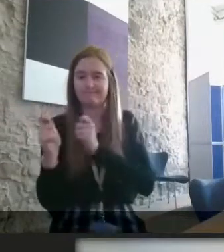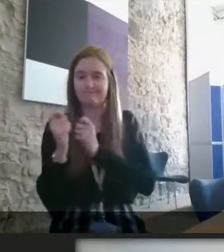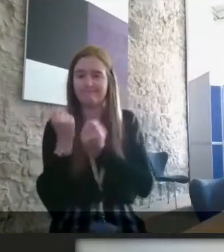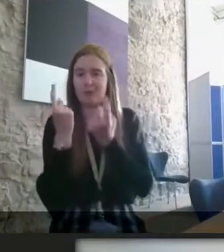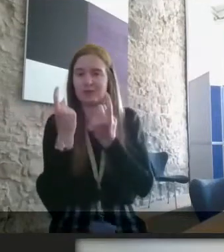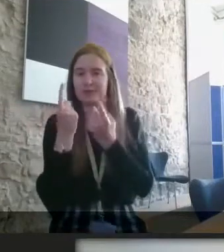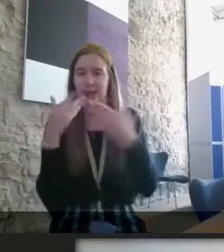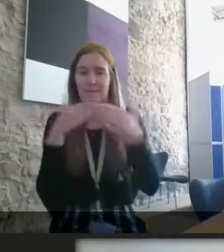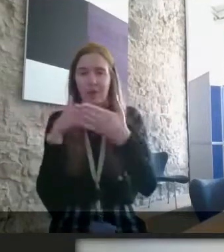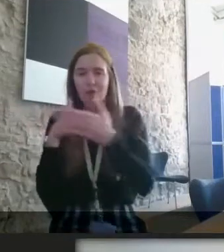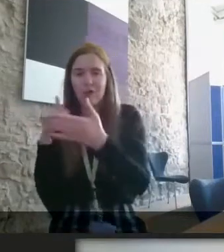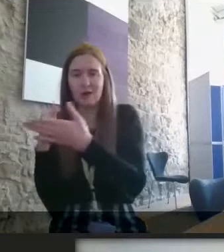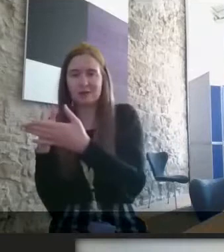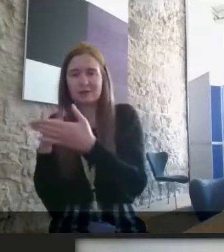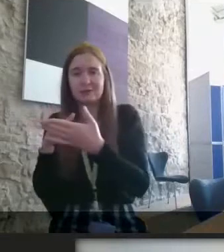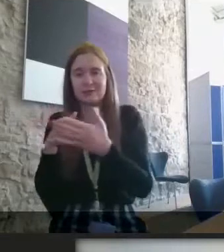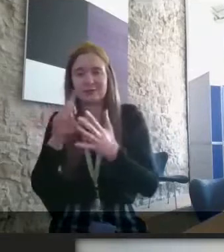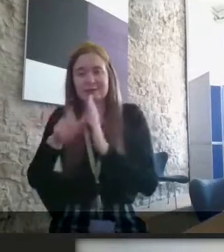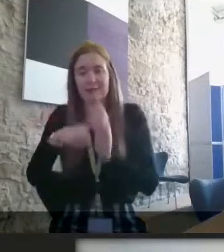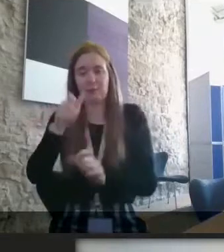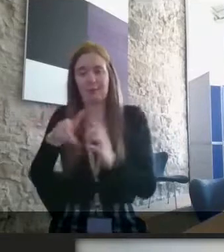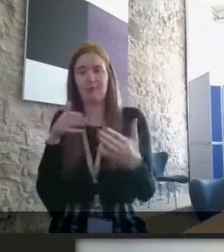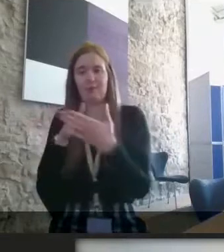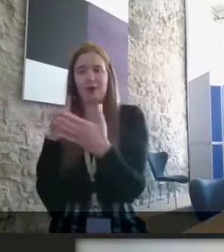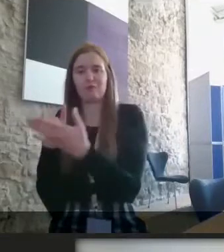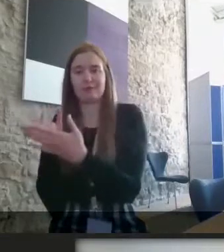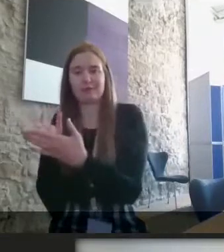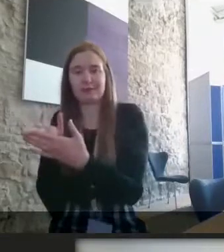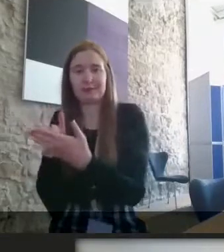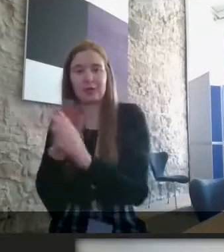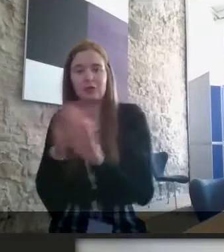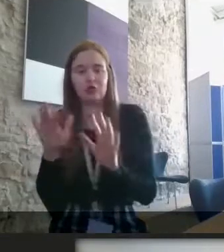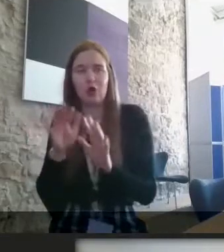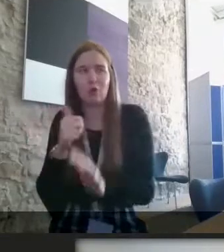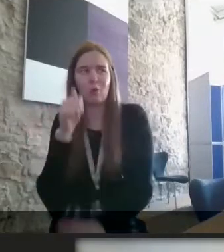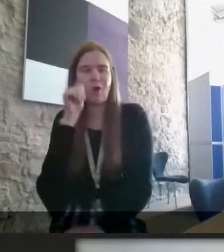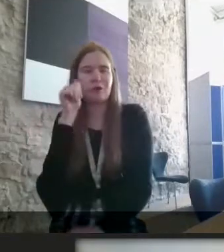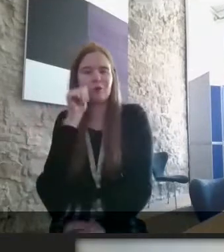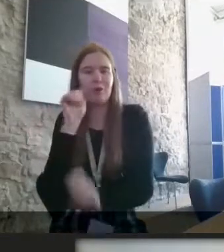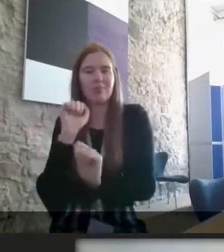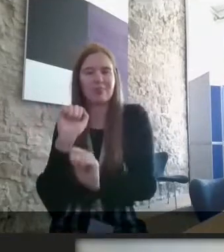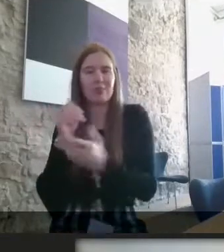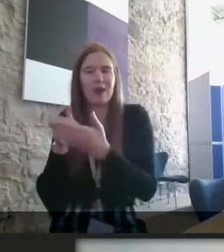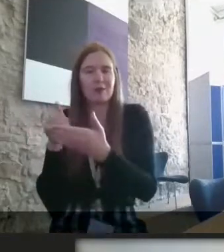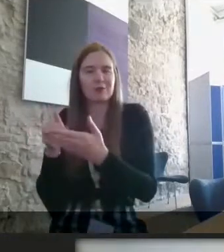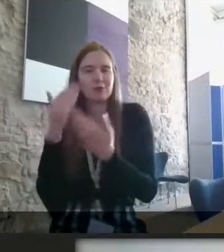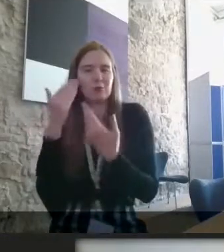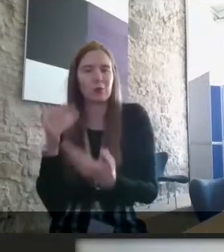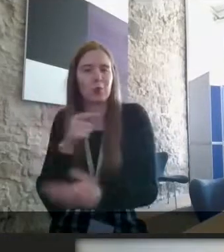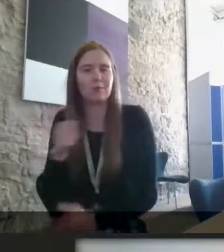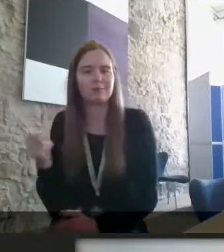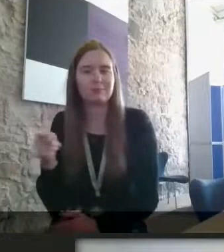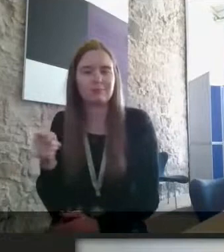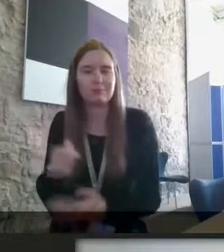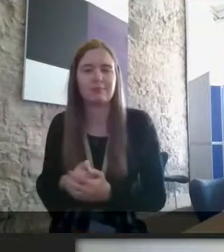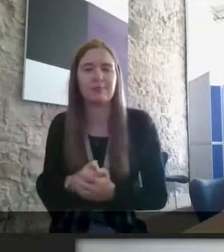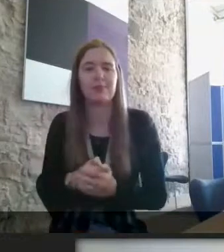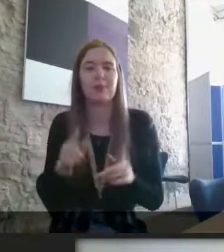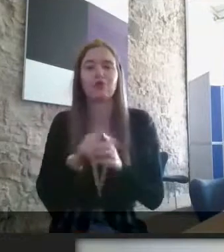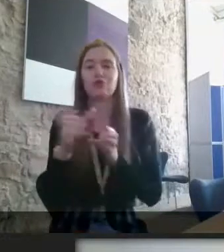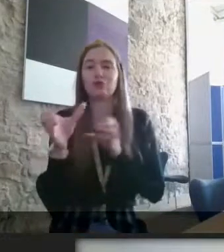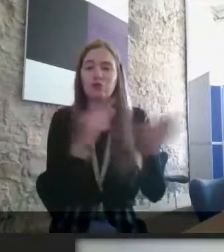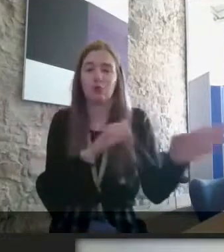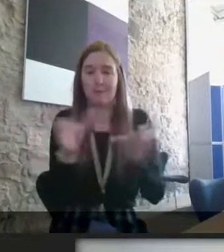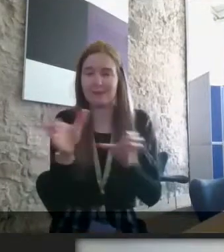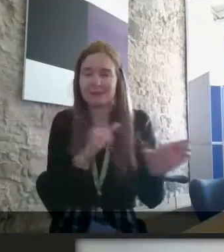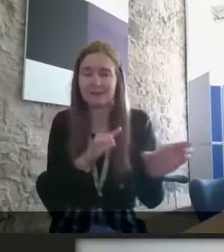barriers that disabled people face they're not as um well informed on on that side of things um and then we've got recruitment side as